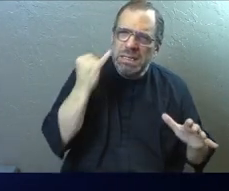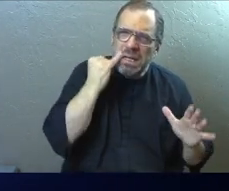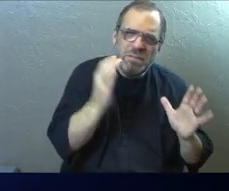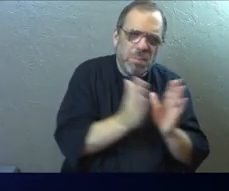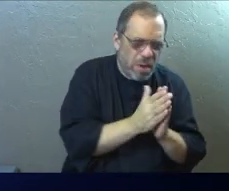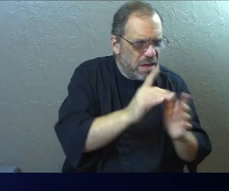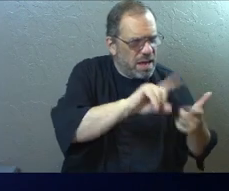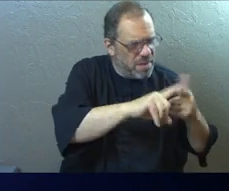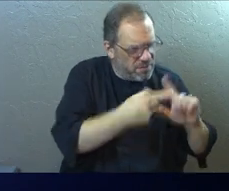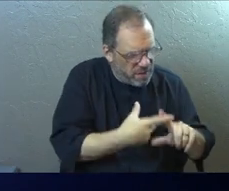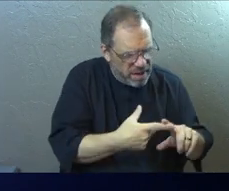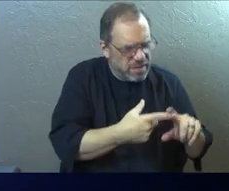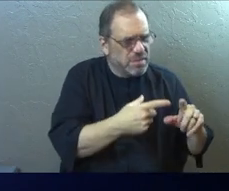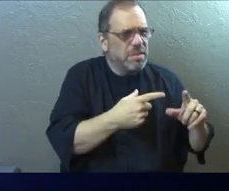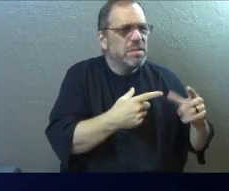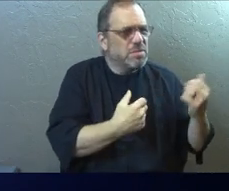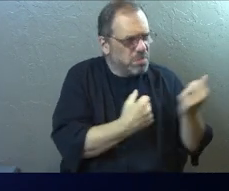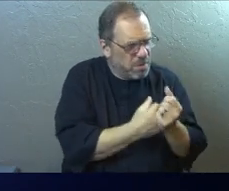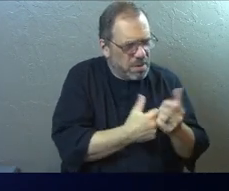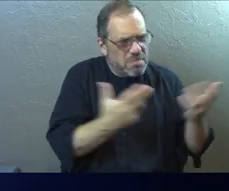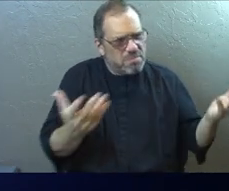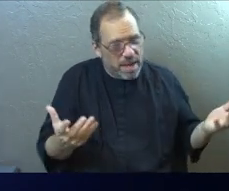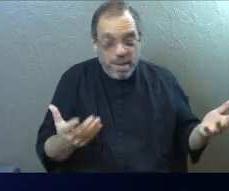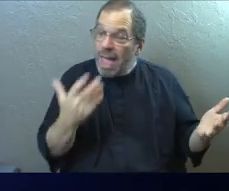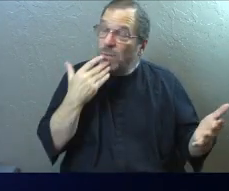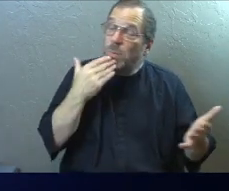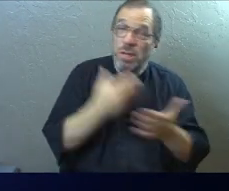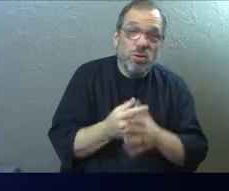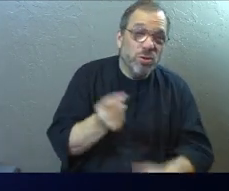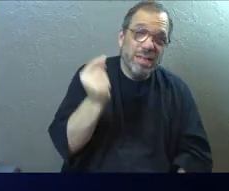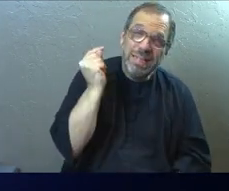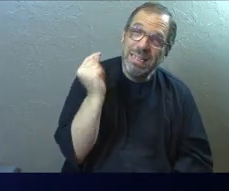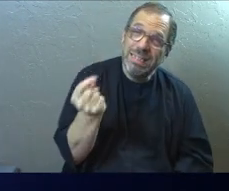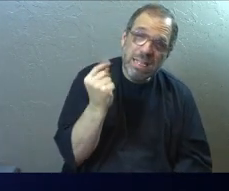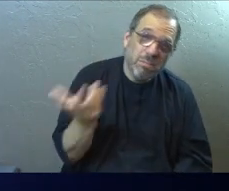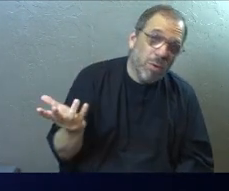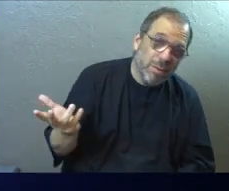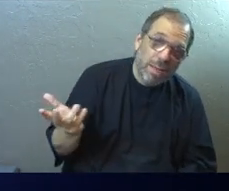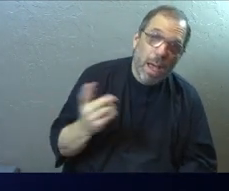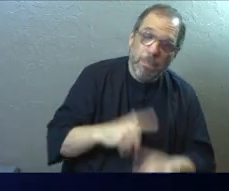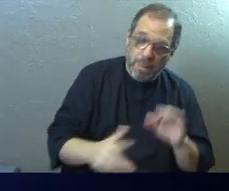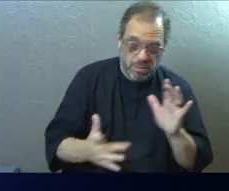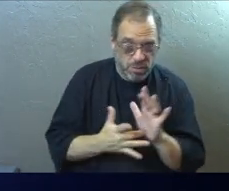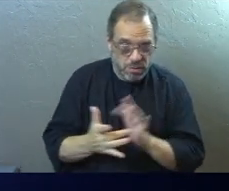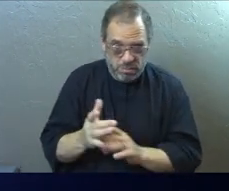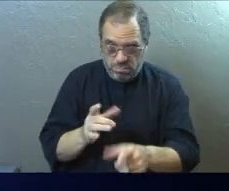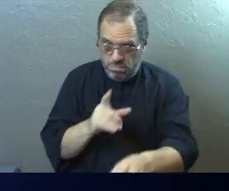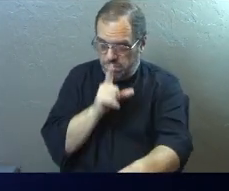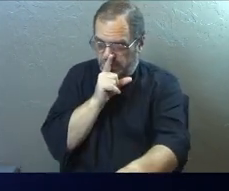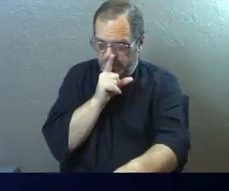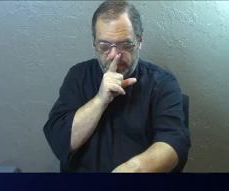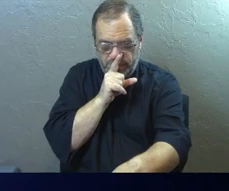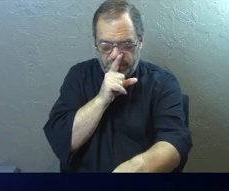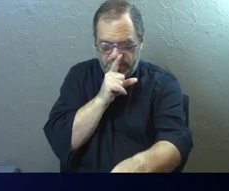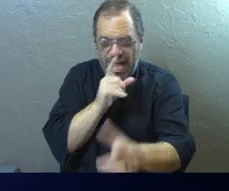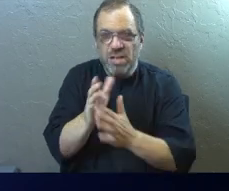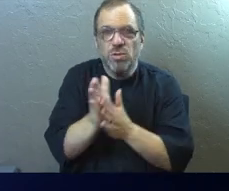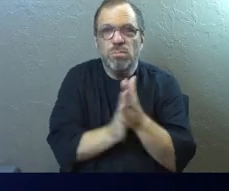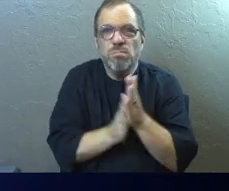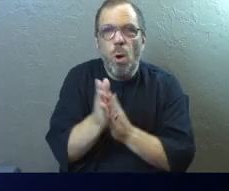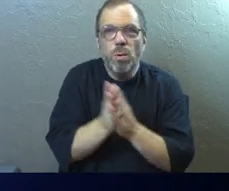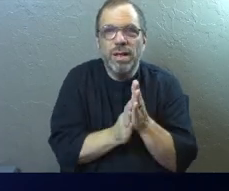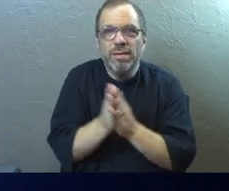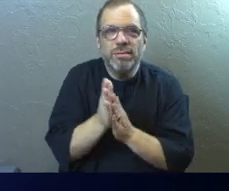All those maybe blessings would be great in your testimony if that's what happened. But Jesus doesn't give that to you as a motive.